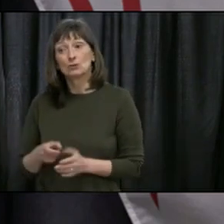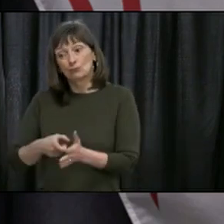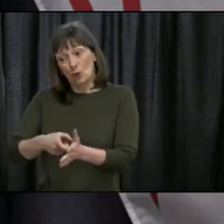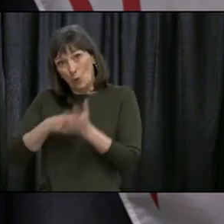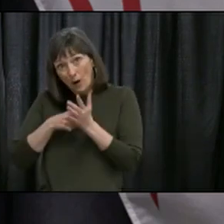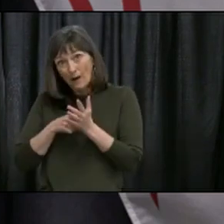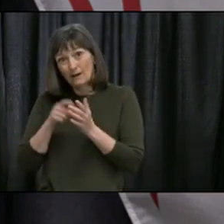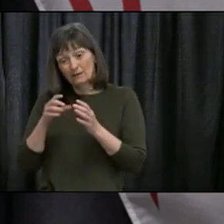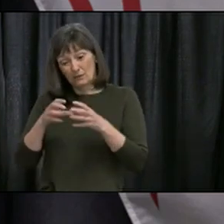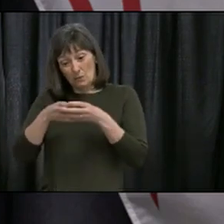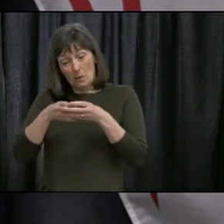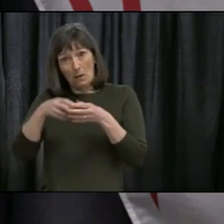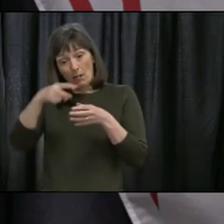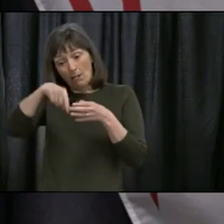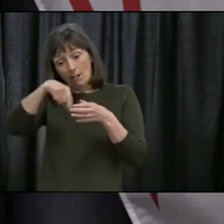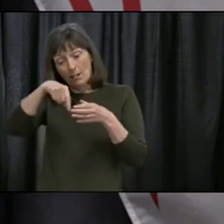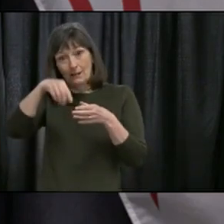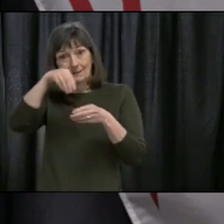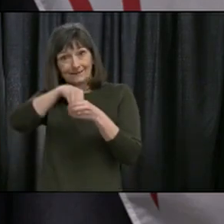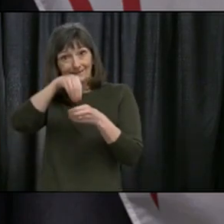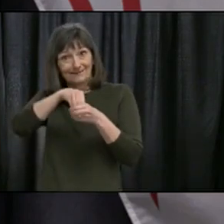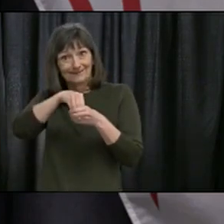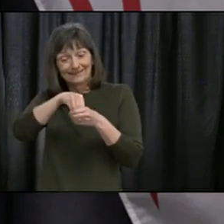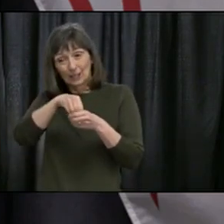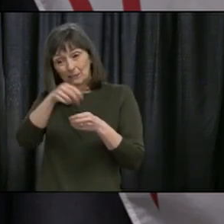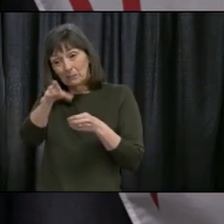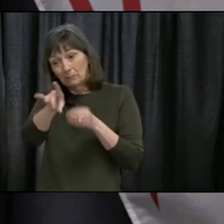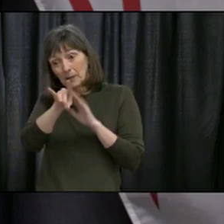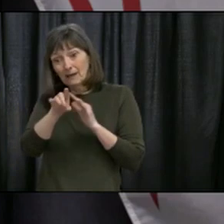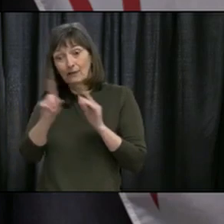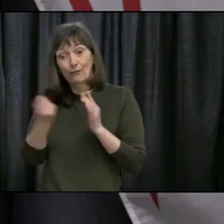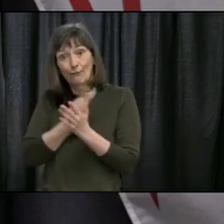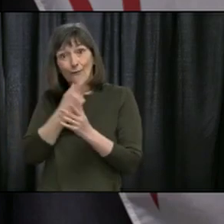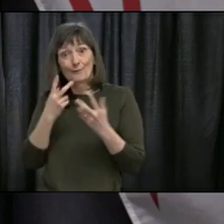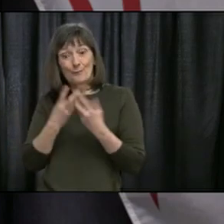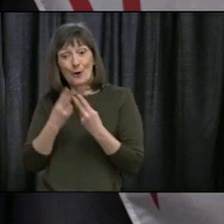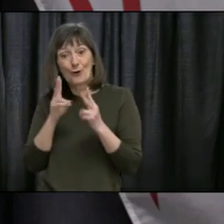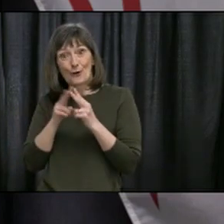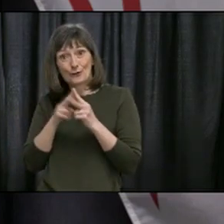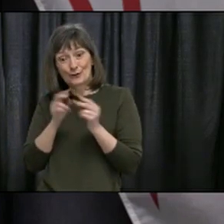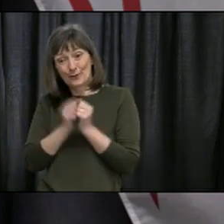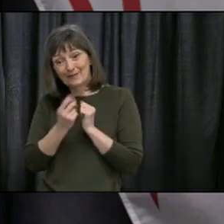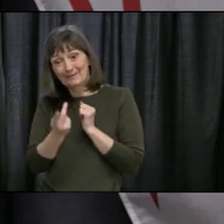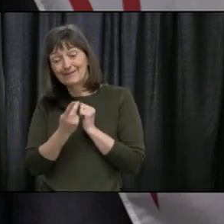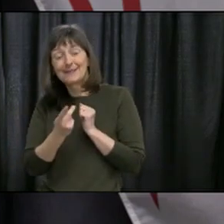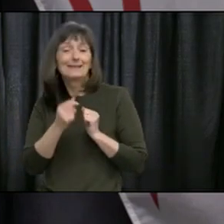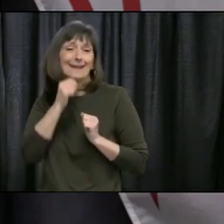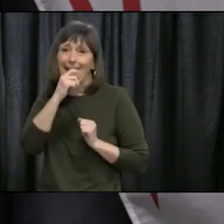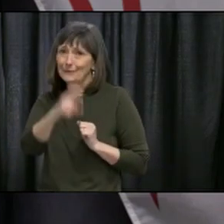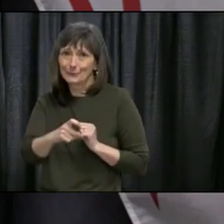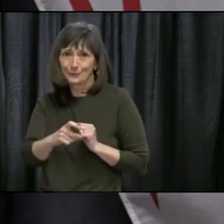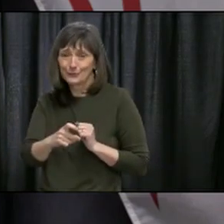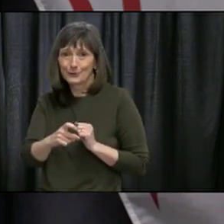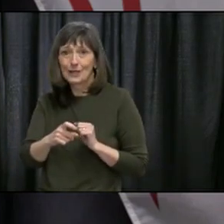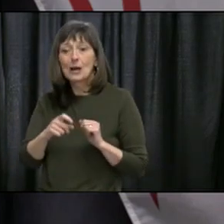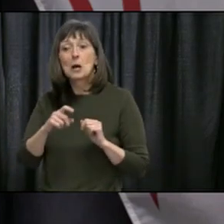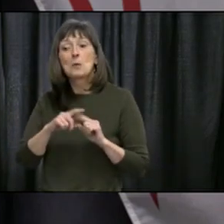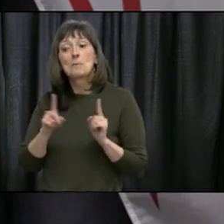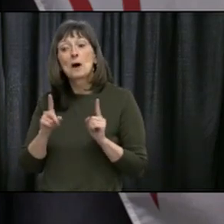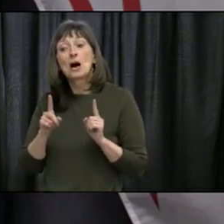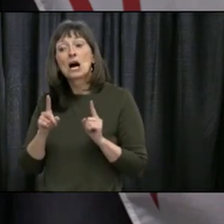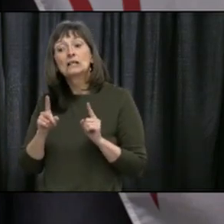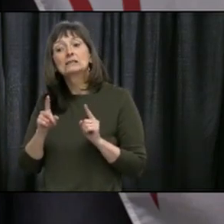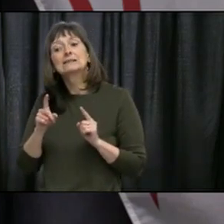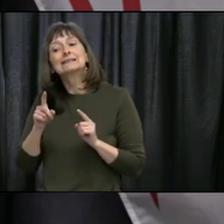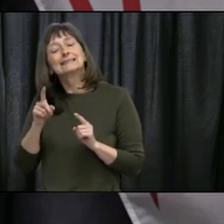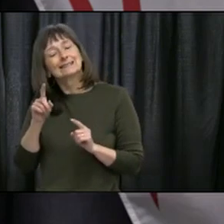someone in your bubble, but that would be the ideal situation. Certainly, I think we'll have to have